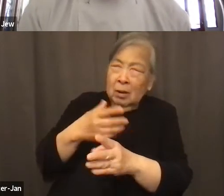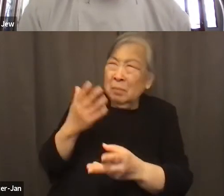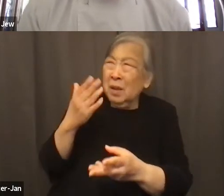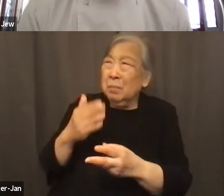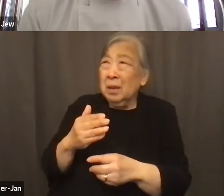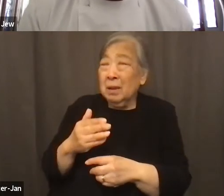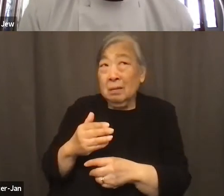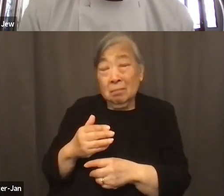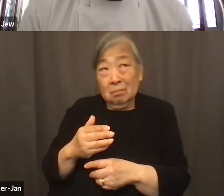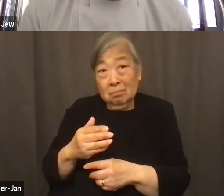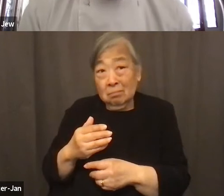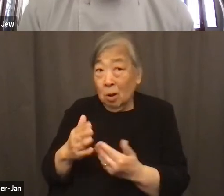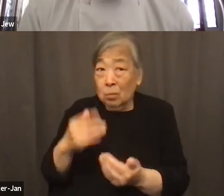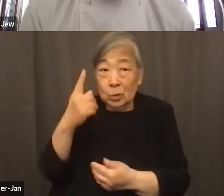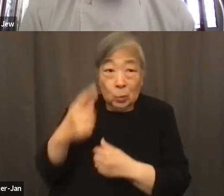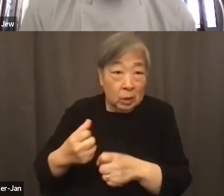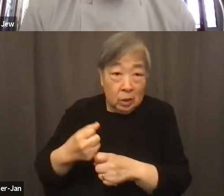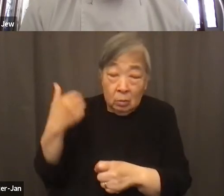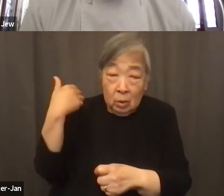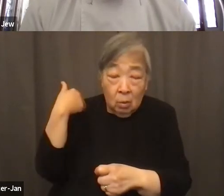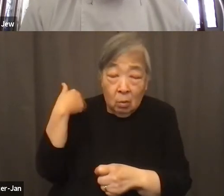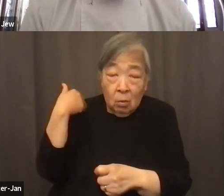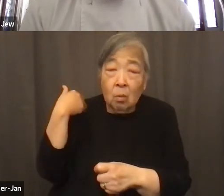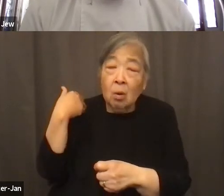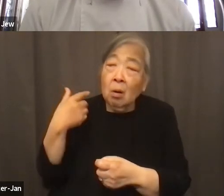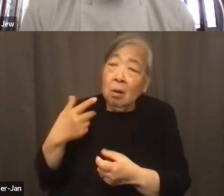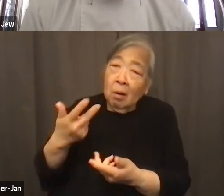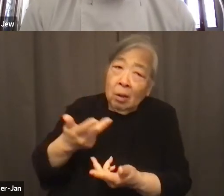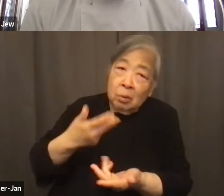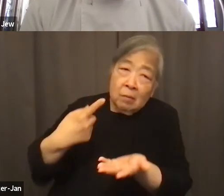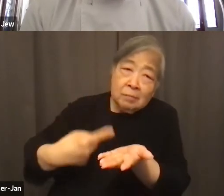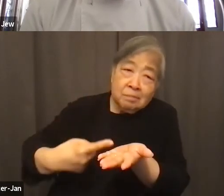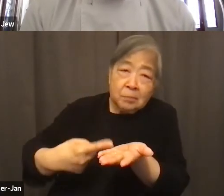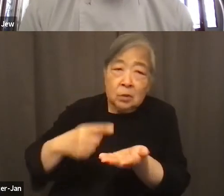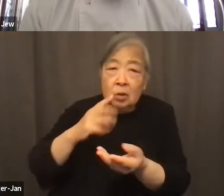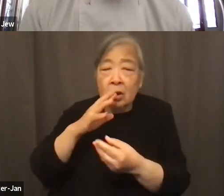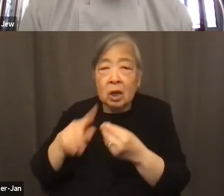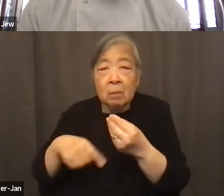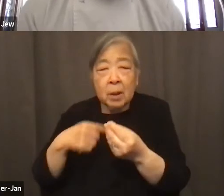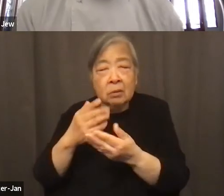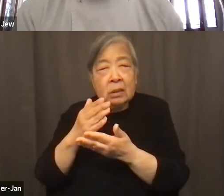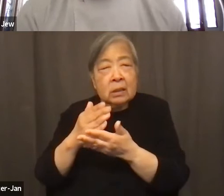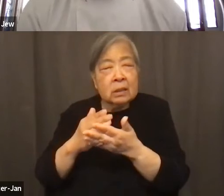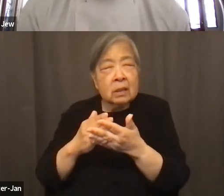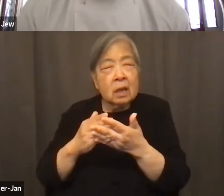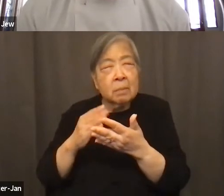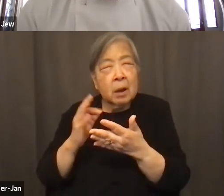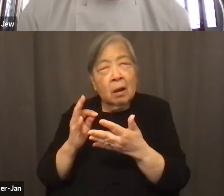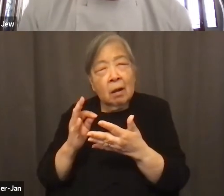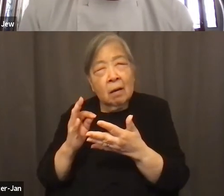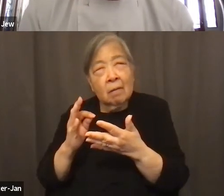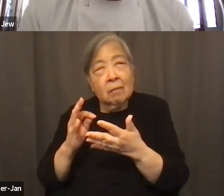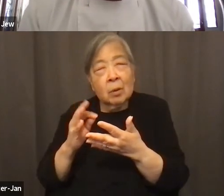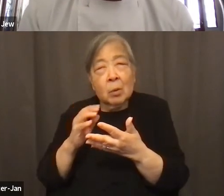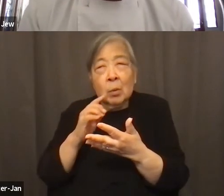even a year from now where we were talking about some of what we had had really